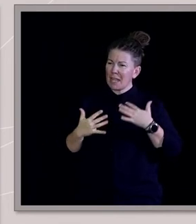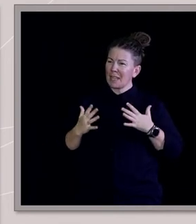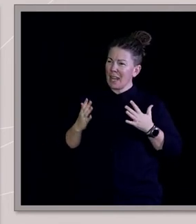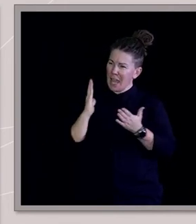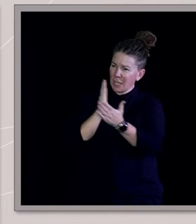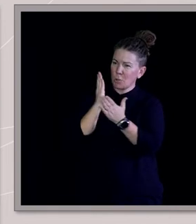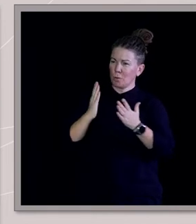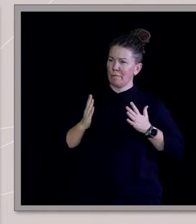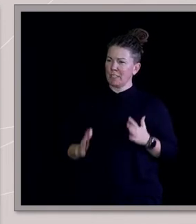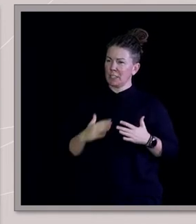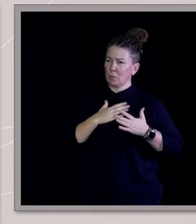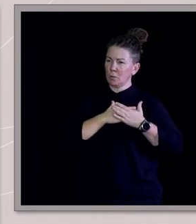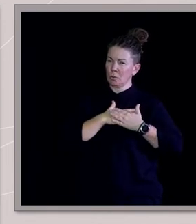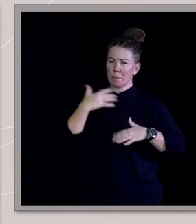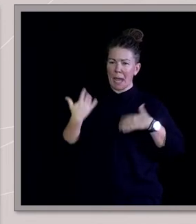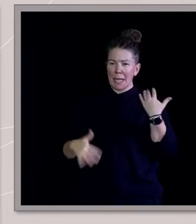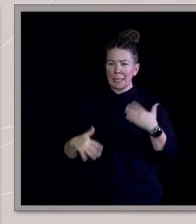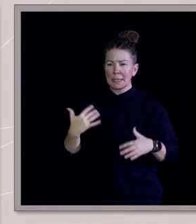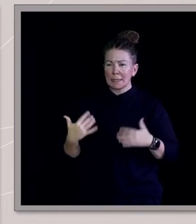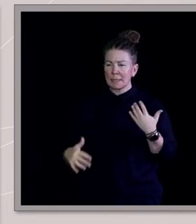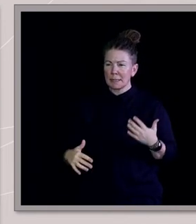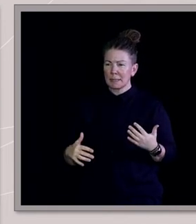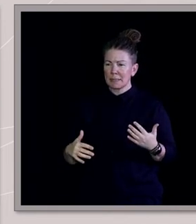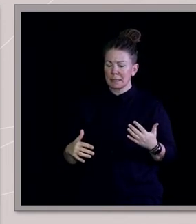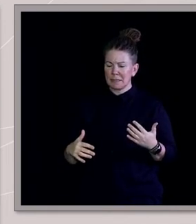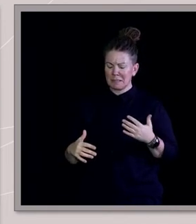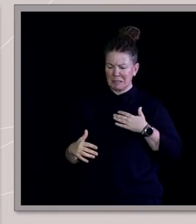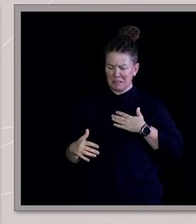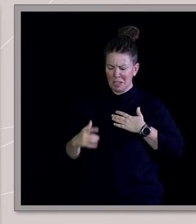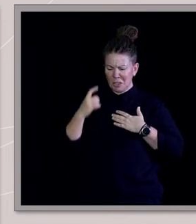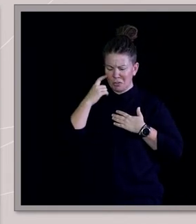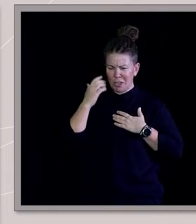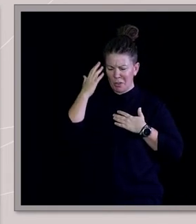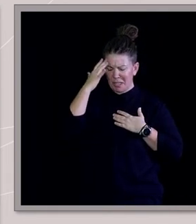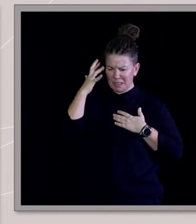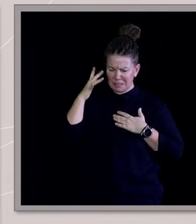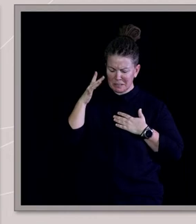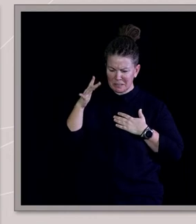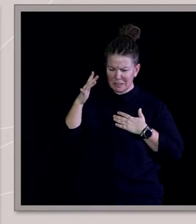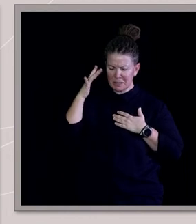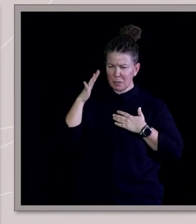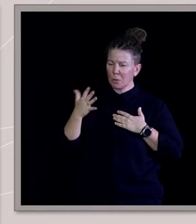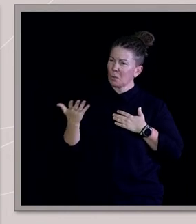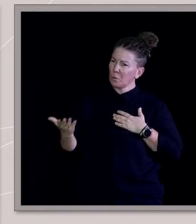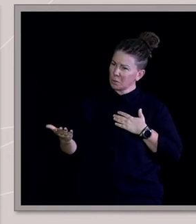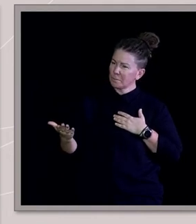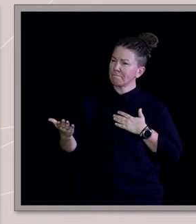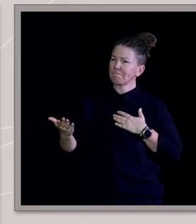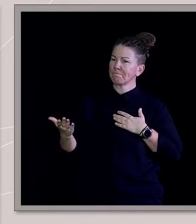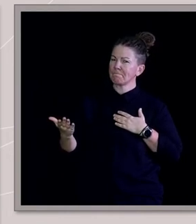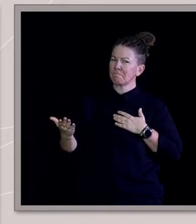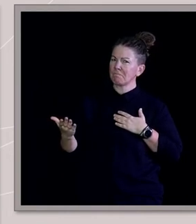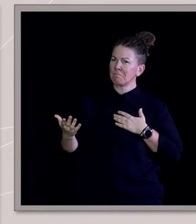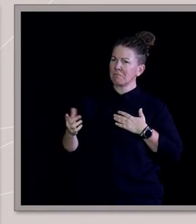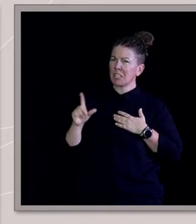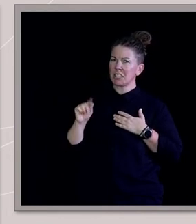And I tried to think my way through it. I'm thinking, all right, well, maybe I've